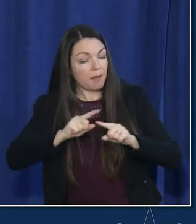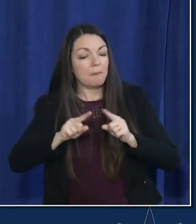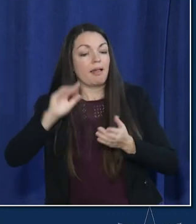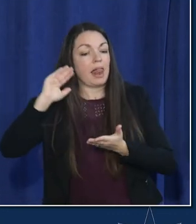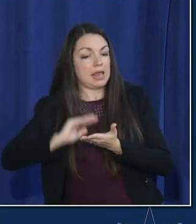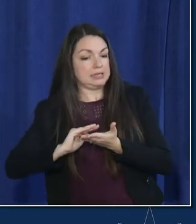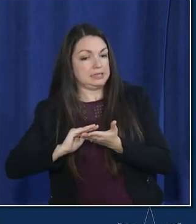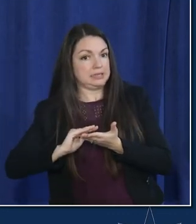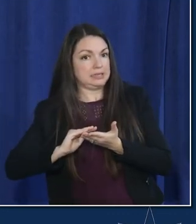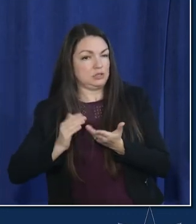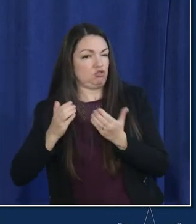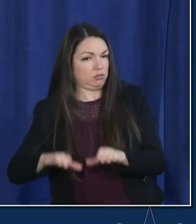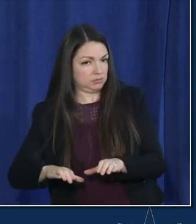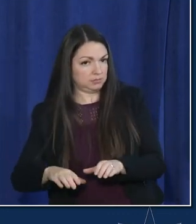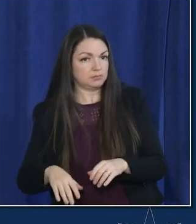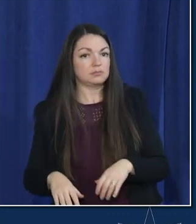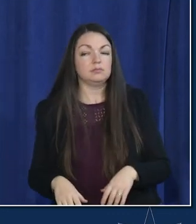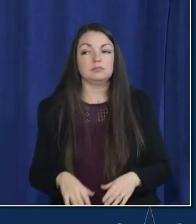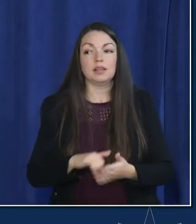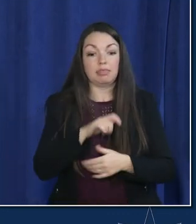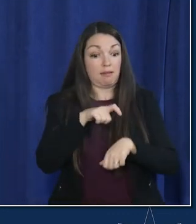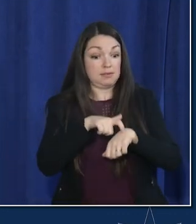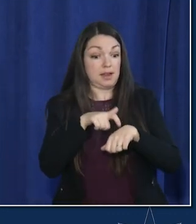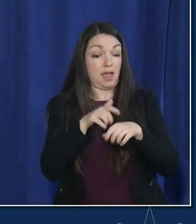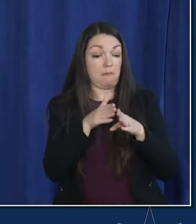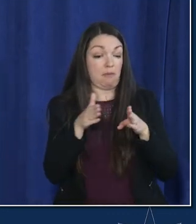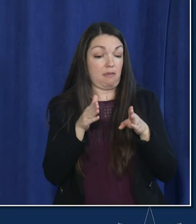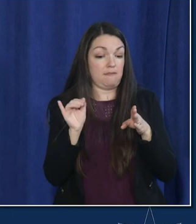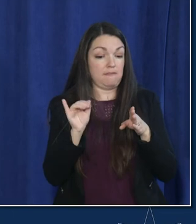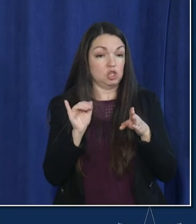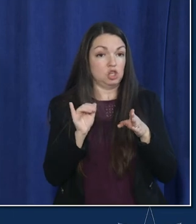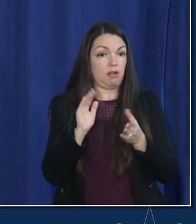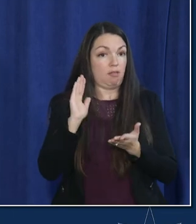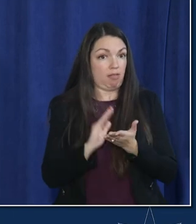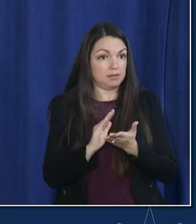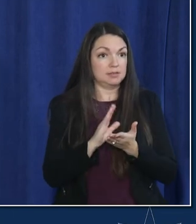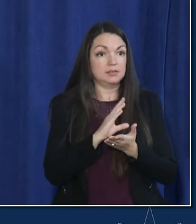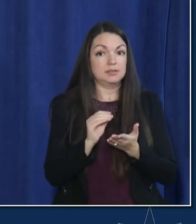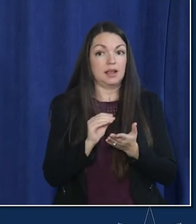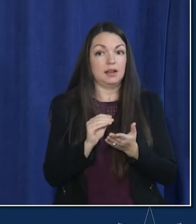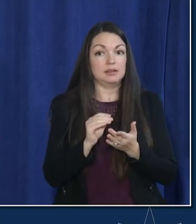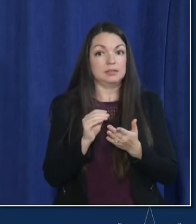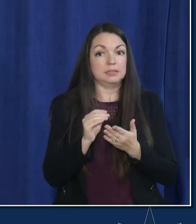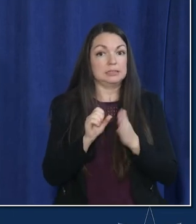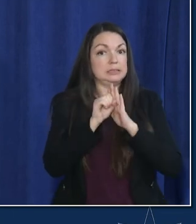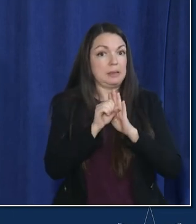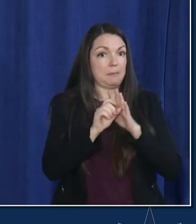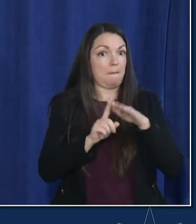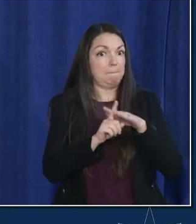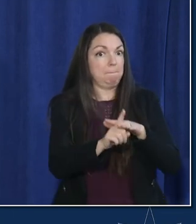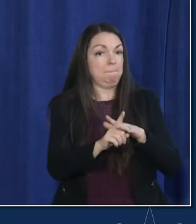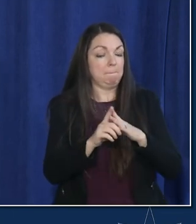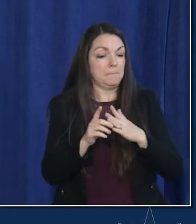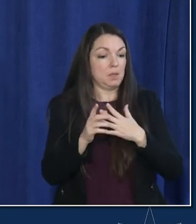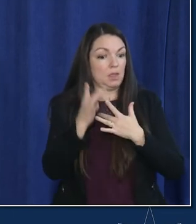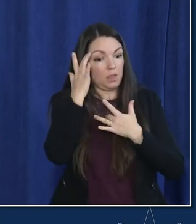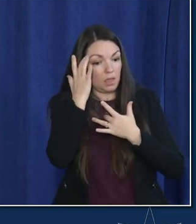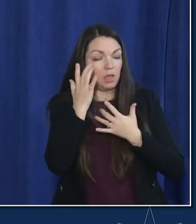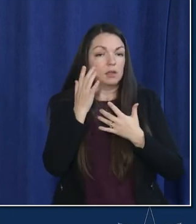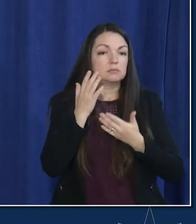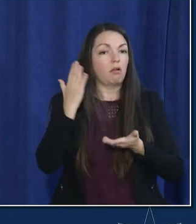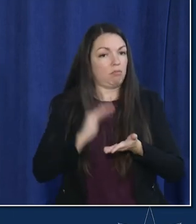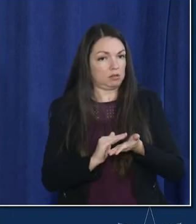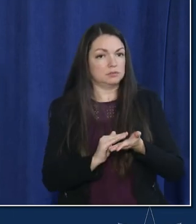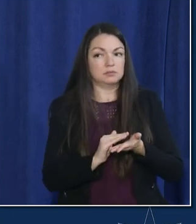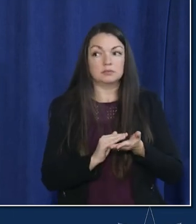likely to the the time of infections lower the symptoms are lower um and yes the vaccine um